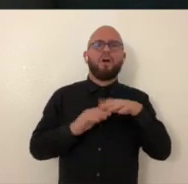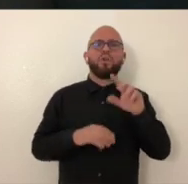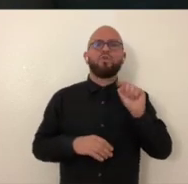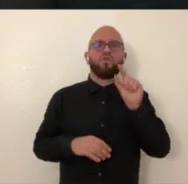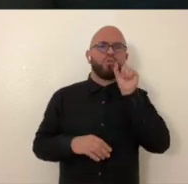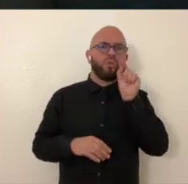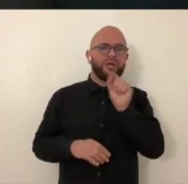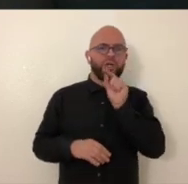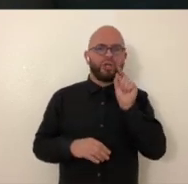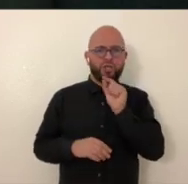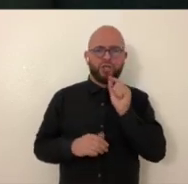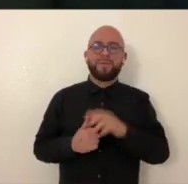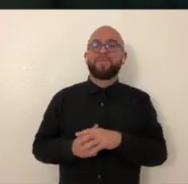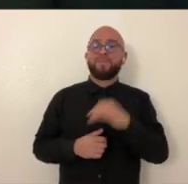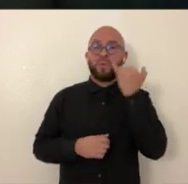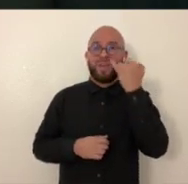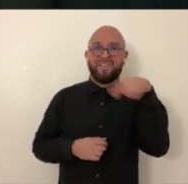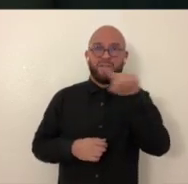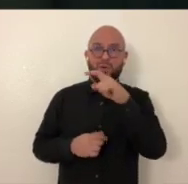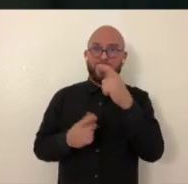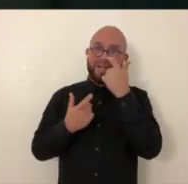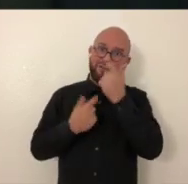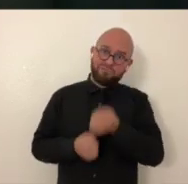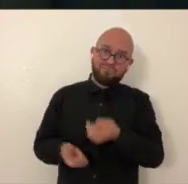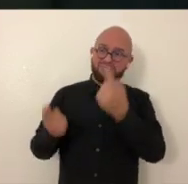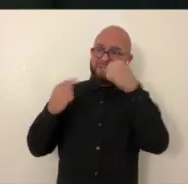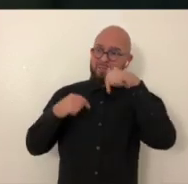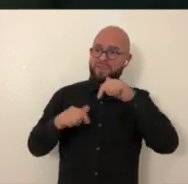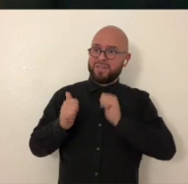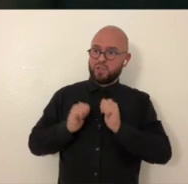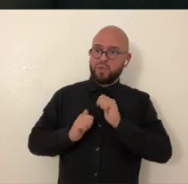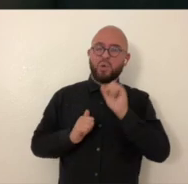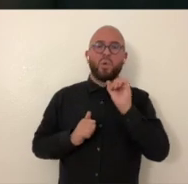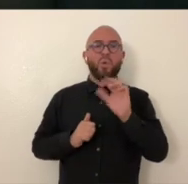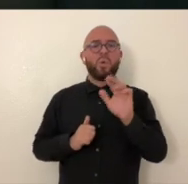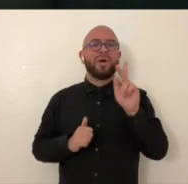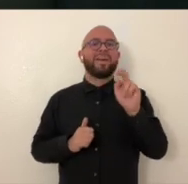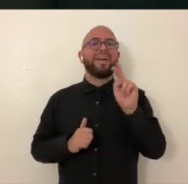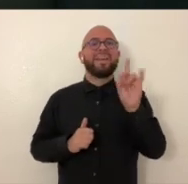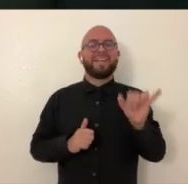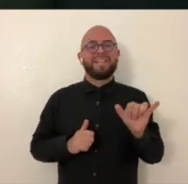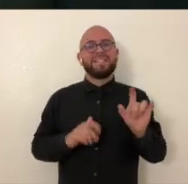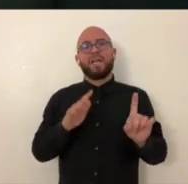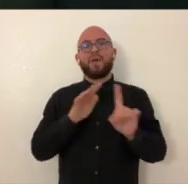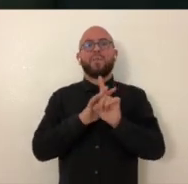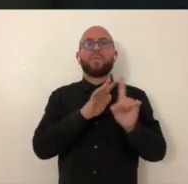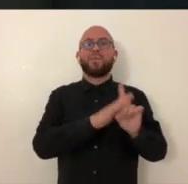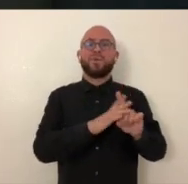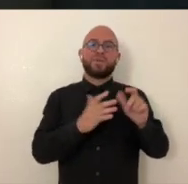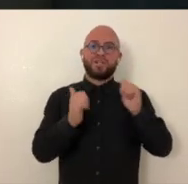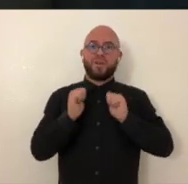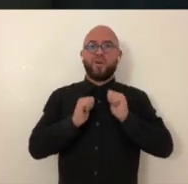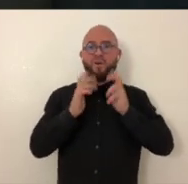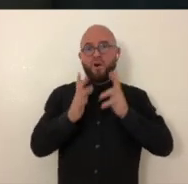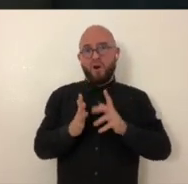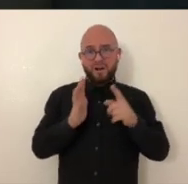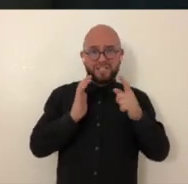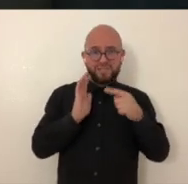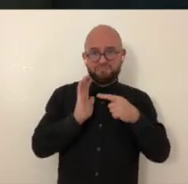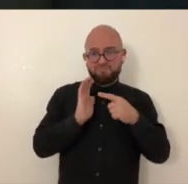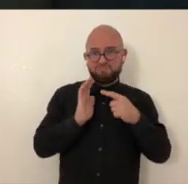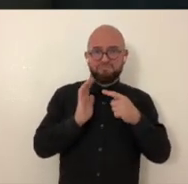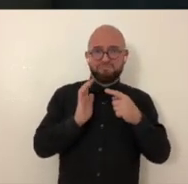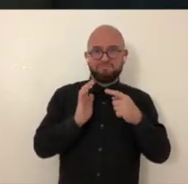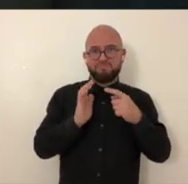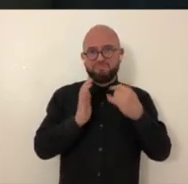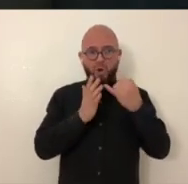they're interested in my work, obviously they can come to this show. They can also come to the Kennedy's VSA Emerging Artist Show. I'm